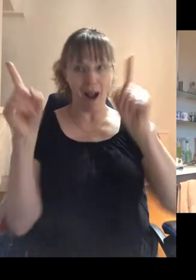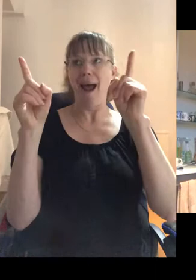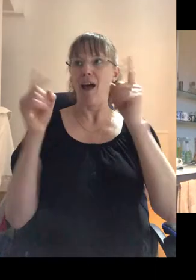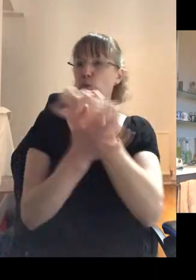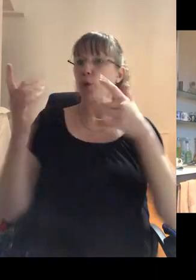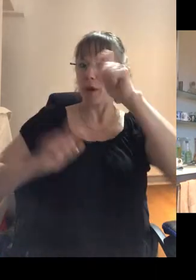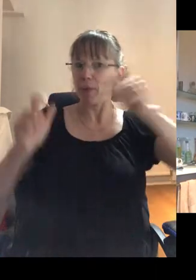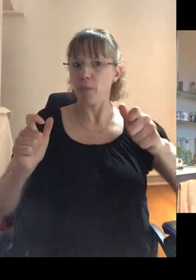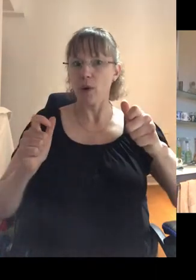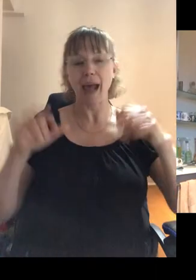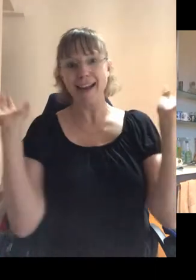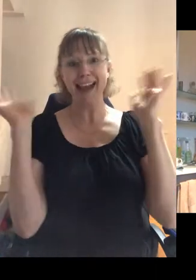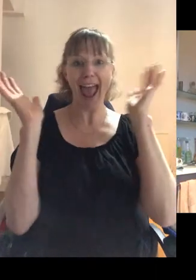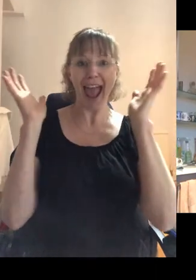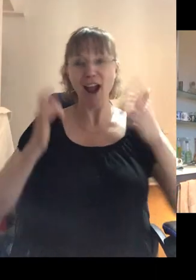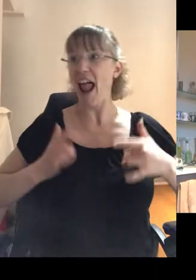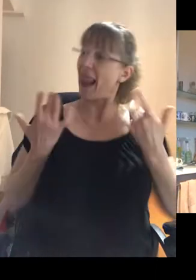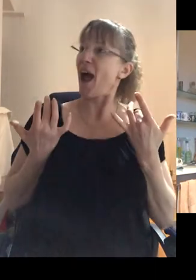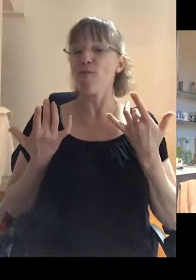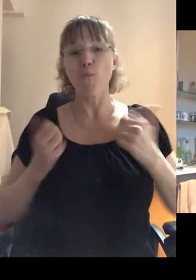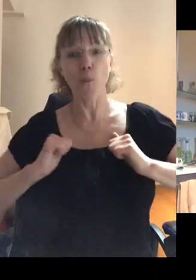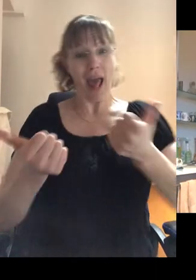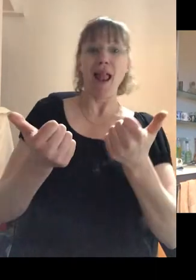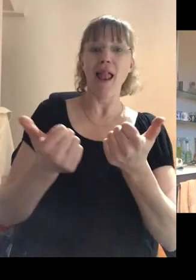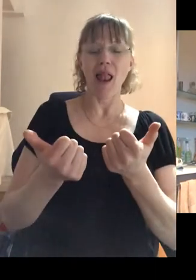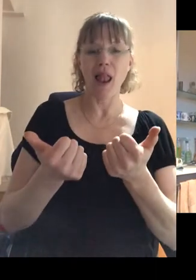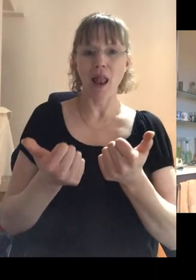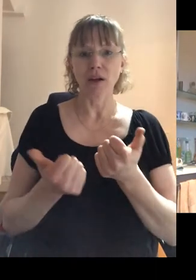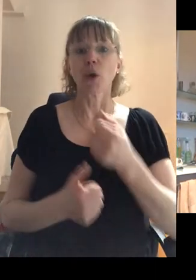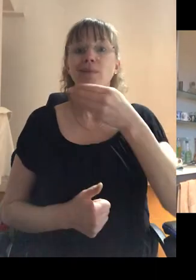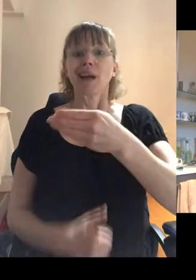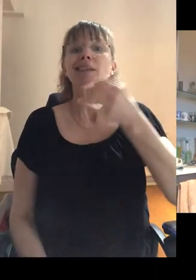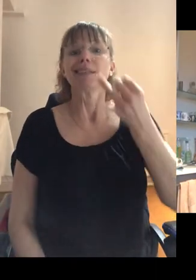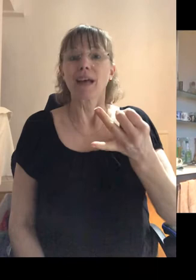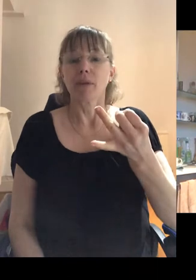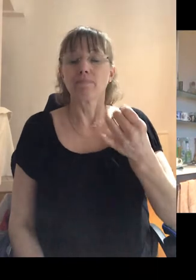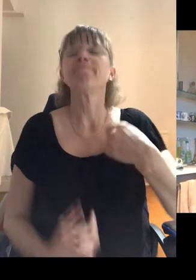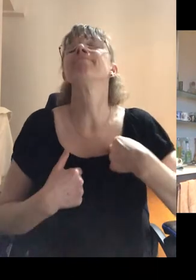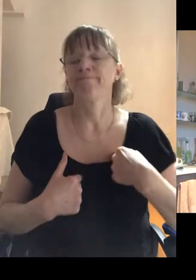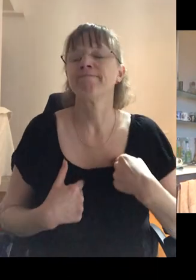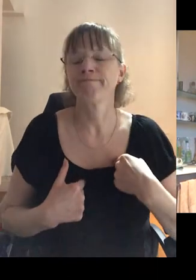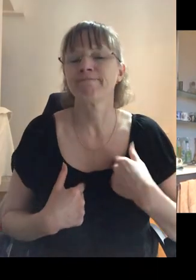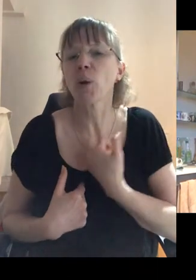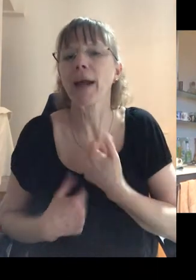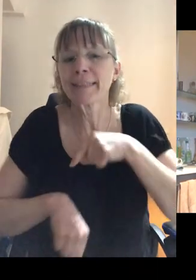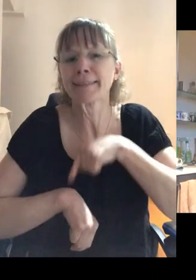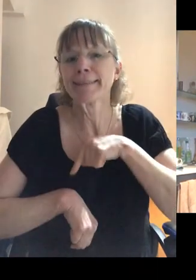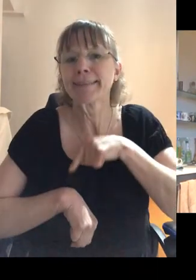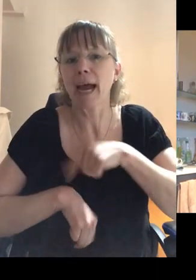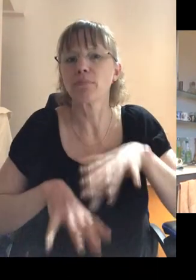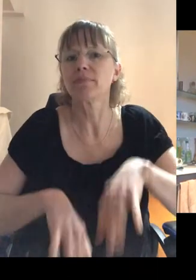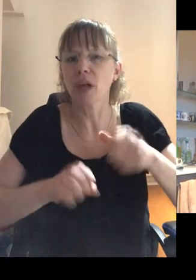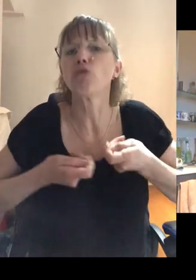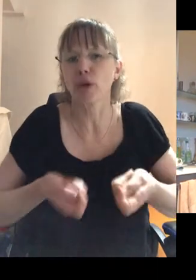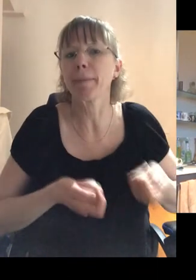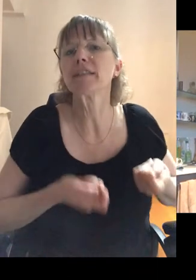so many people. They just leapt up and seemed well again. And so in 97, I said, okay, it's, it's time I'll start